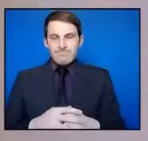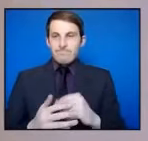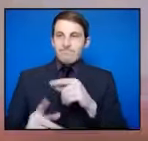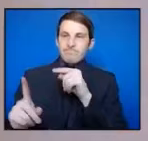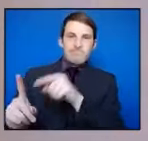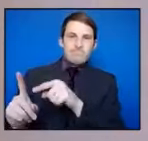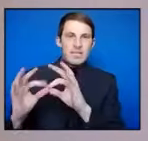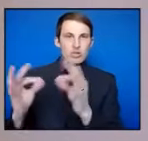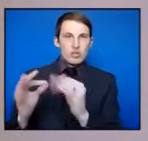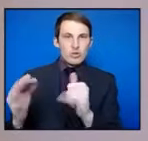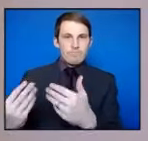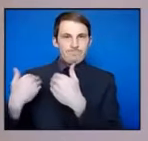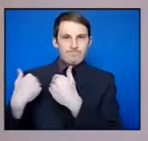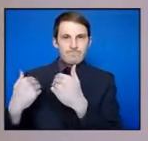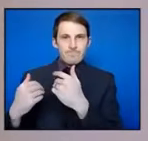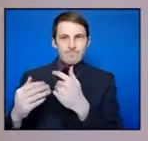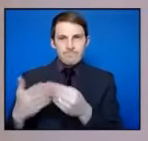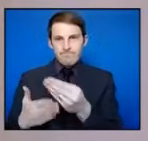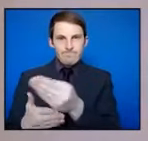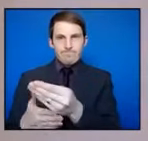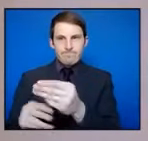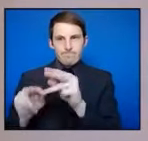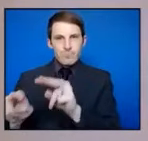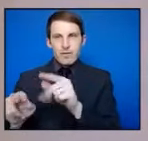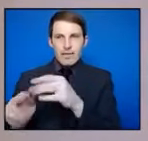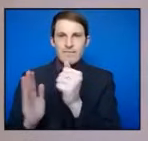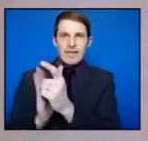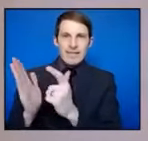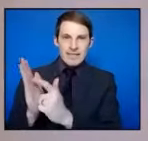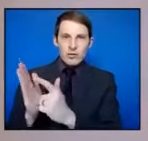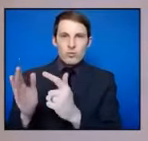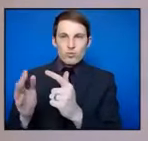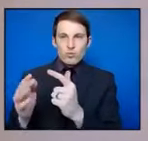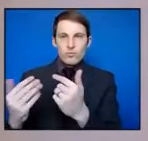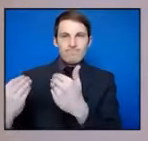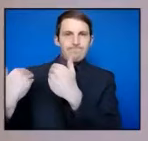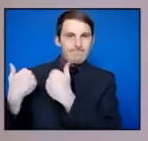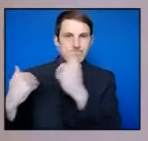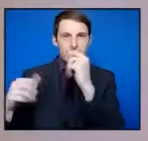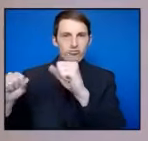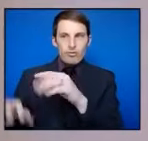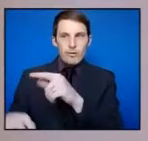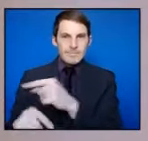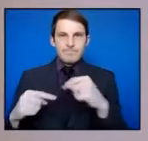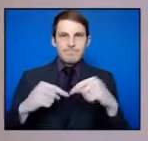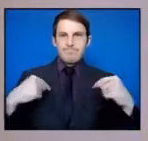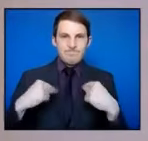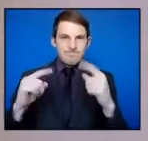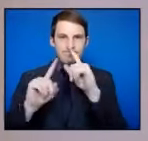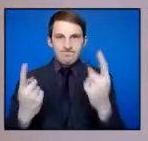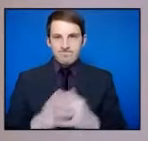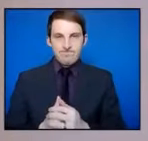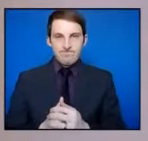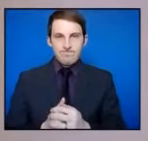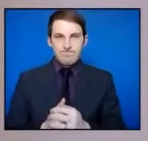and or enforces fines. They have that legal ability to do it. So that was really